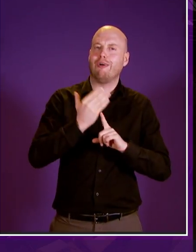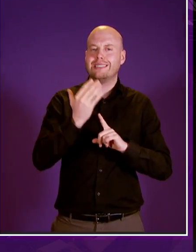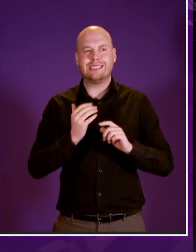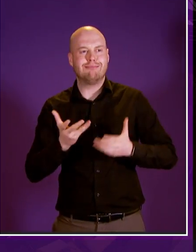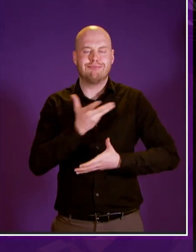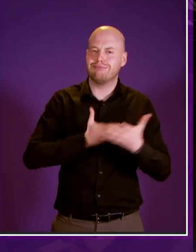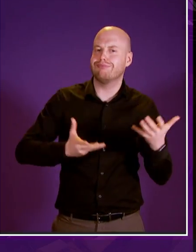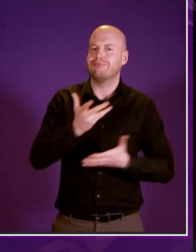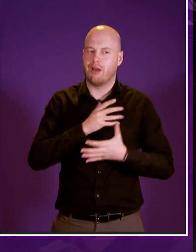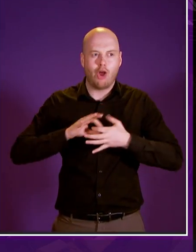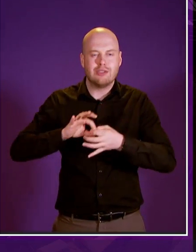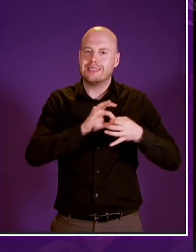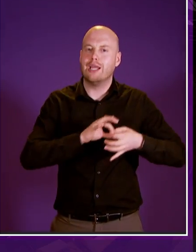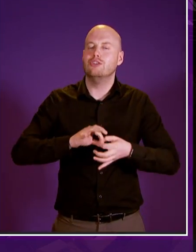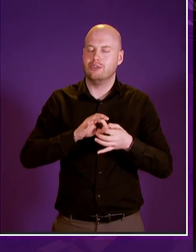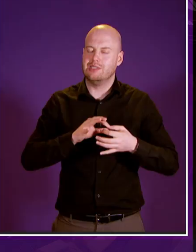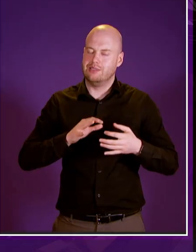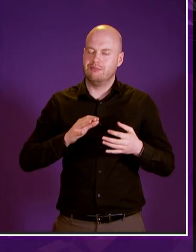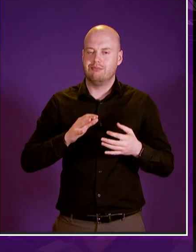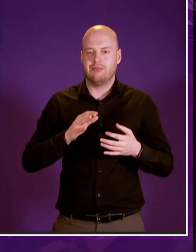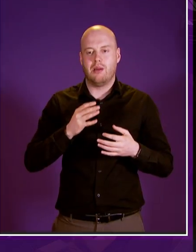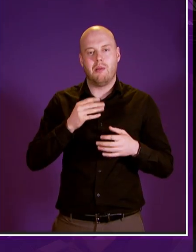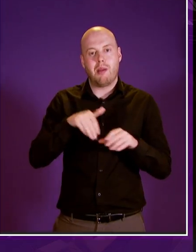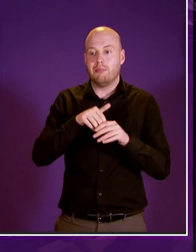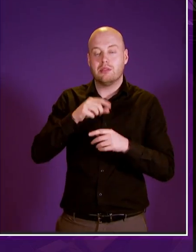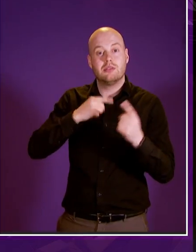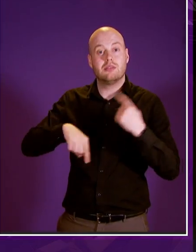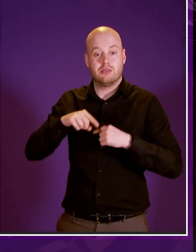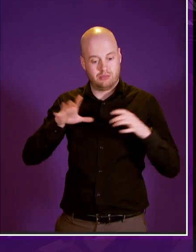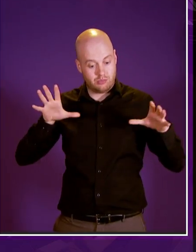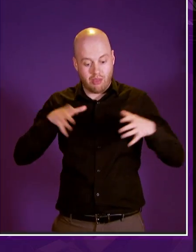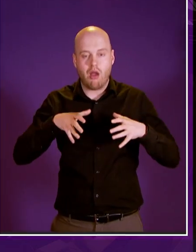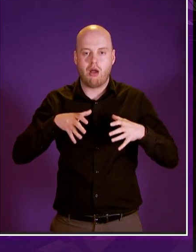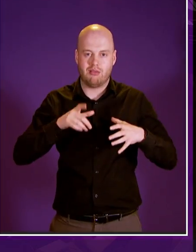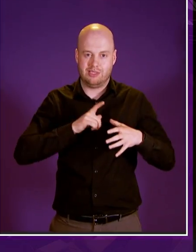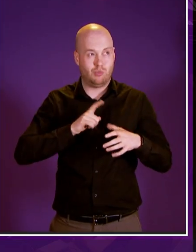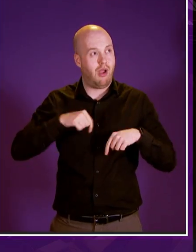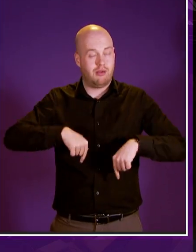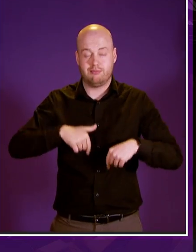the collaboration that has been mentioned by many members have all brought us here today